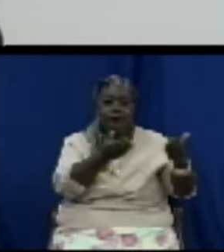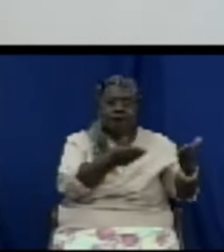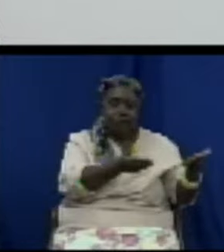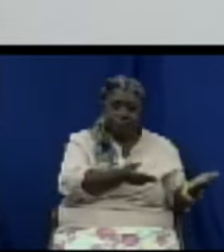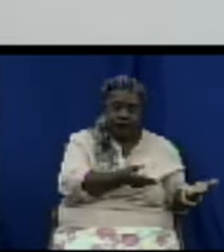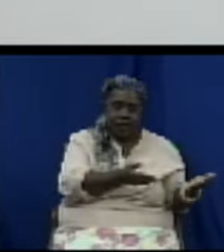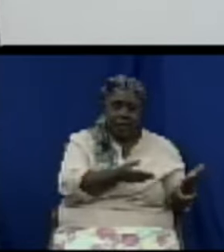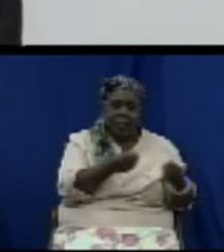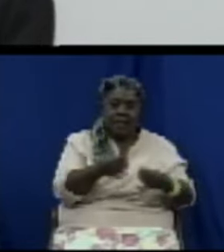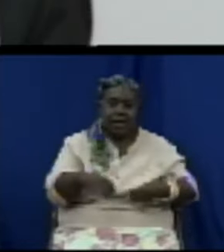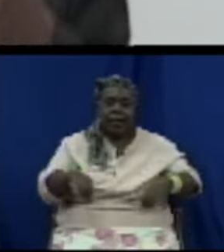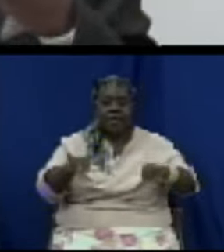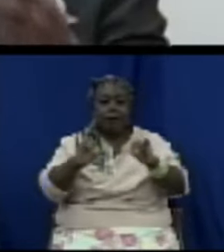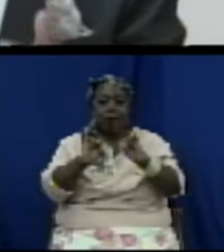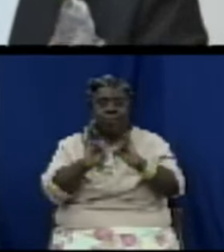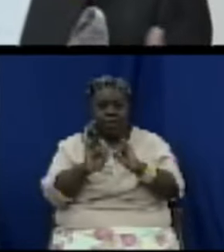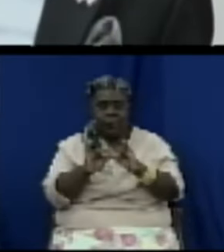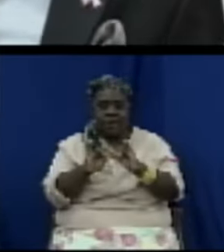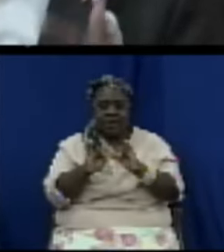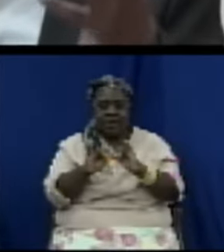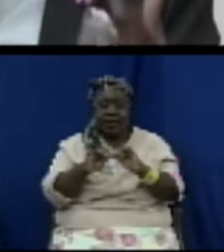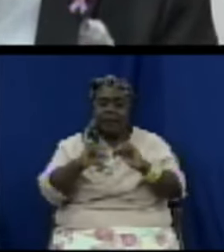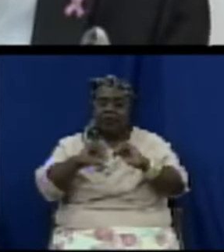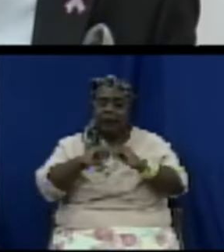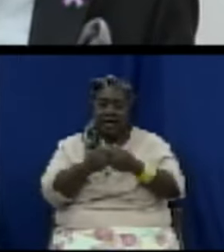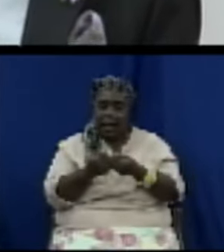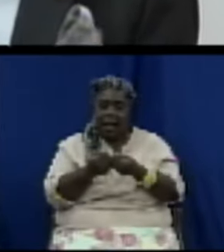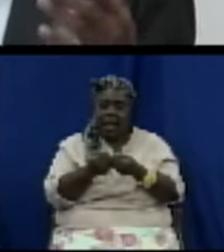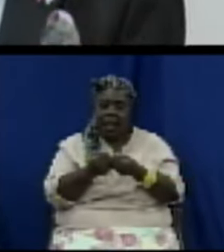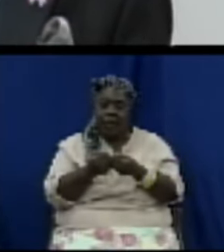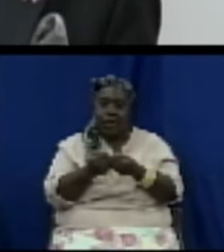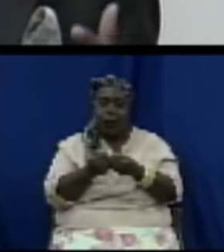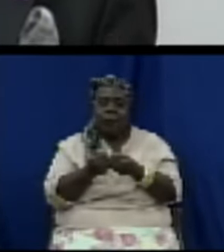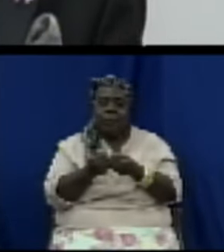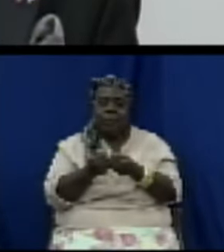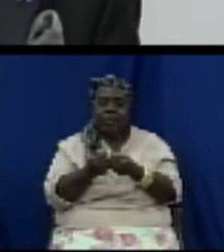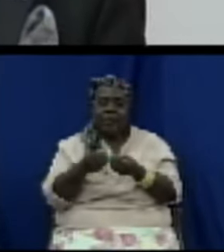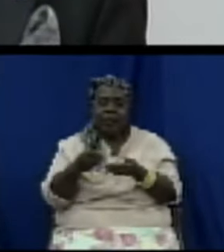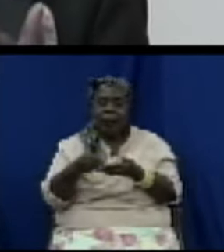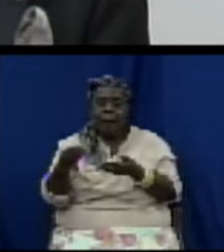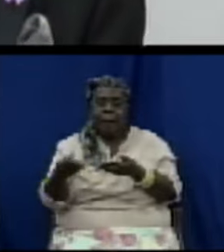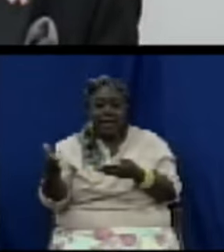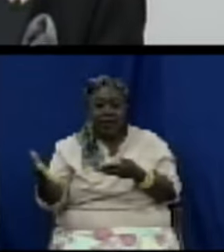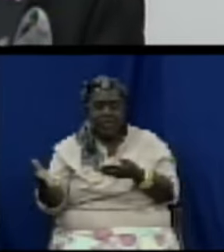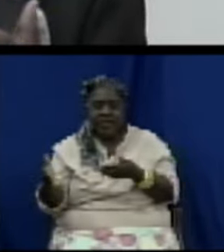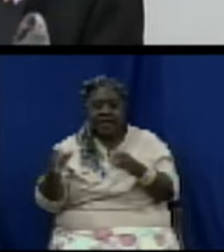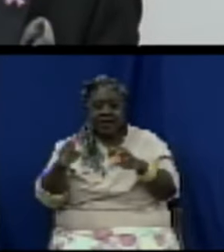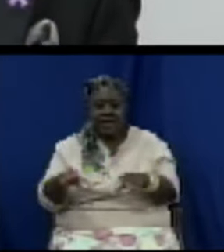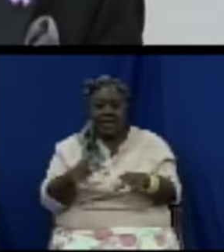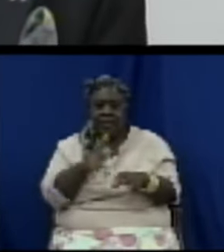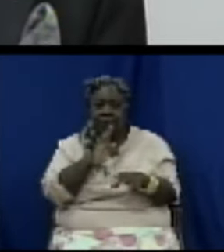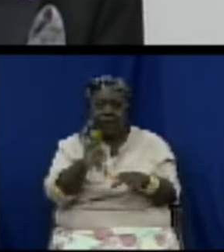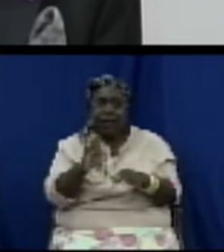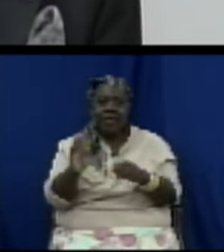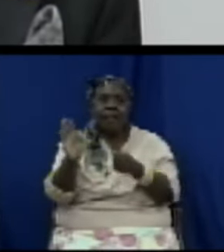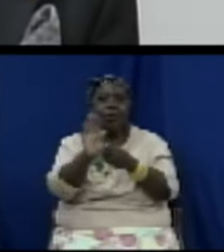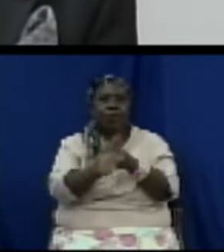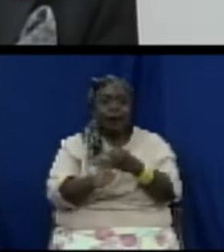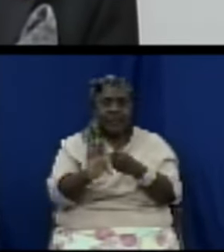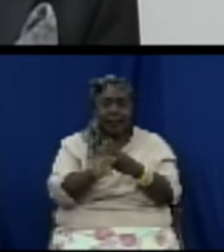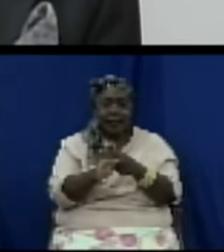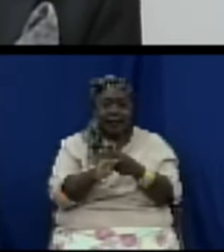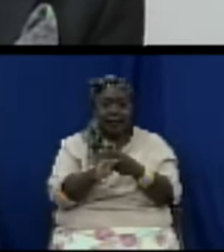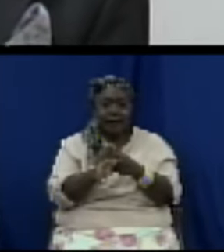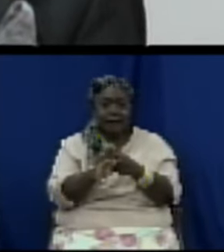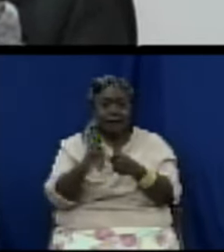consumer protection to the kids in their very early stage